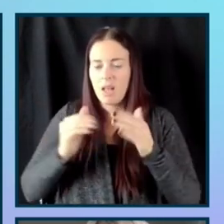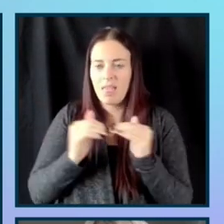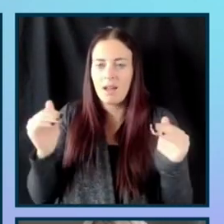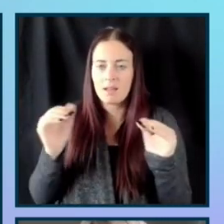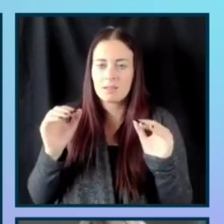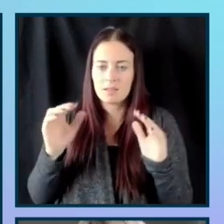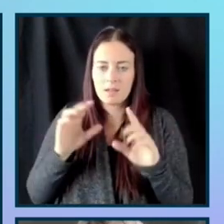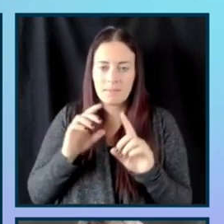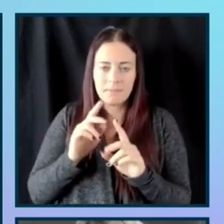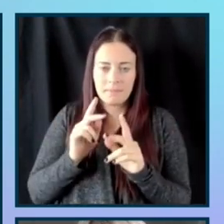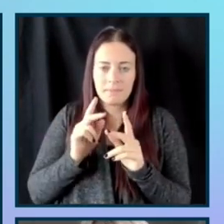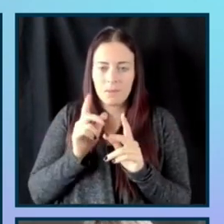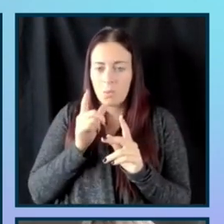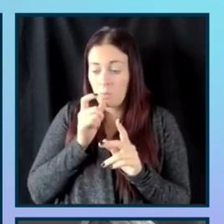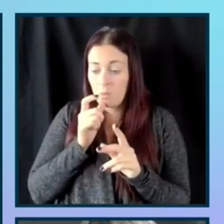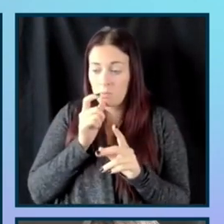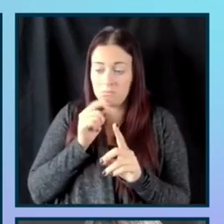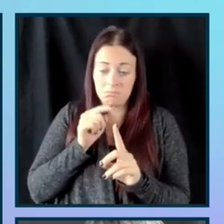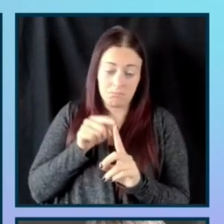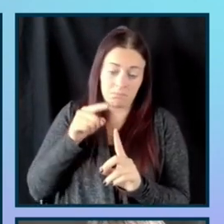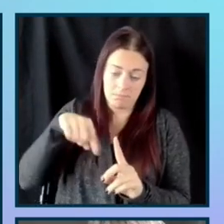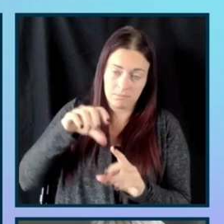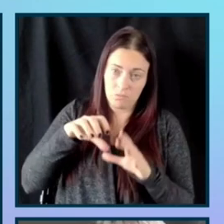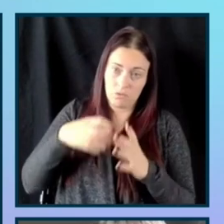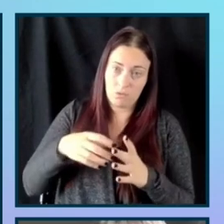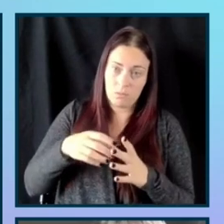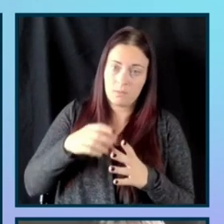those who are making those video game purchases.